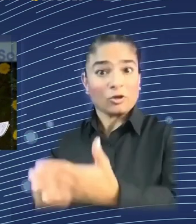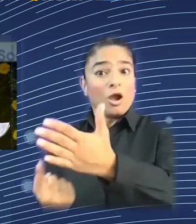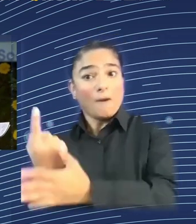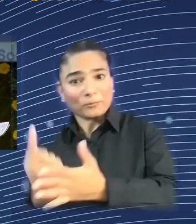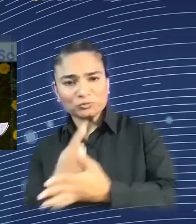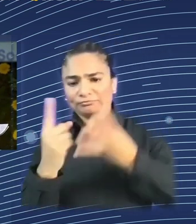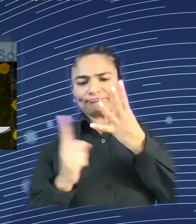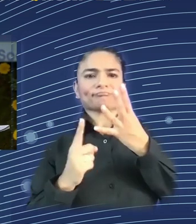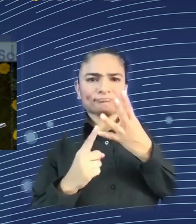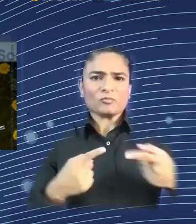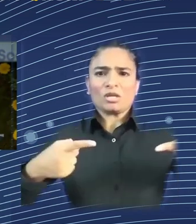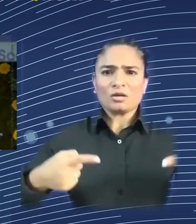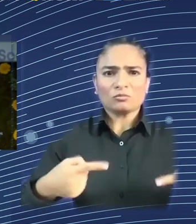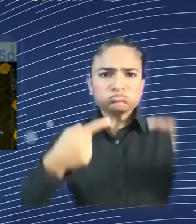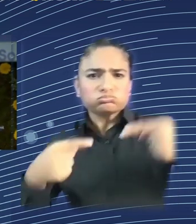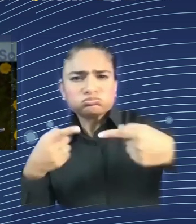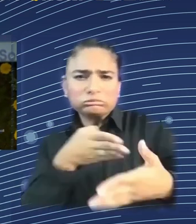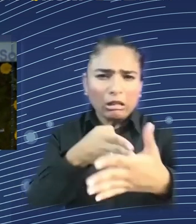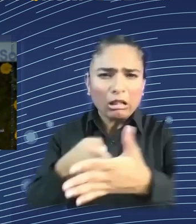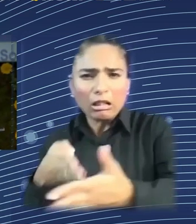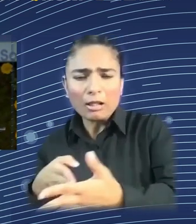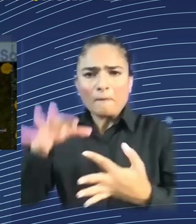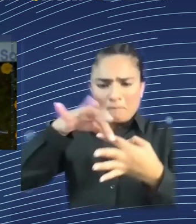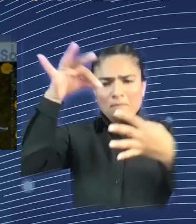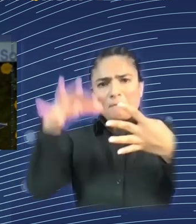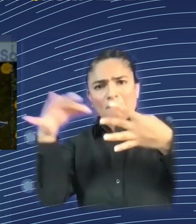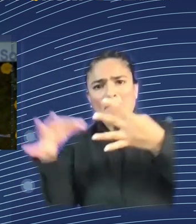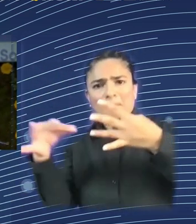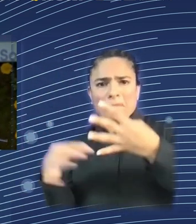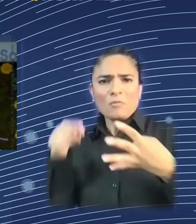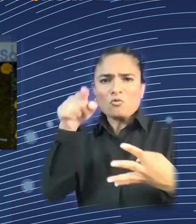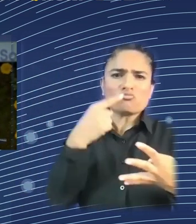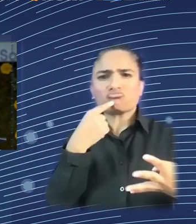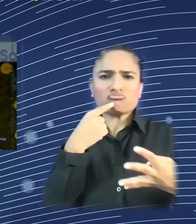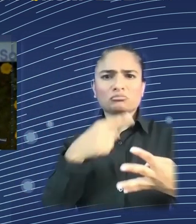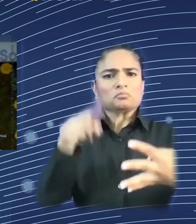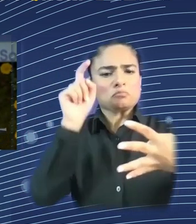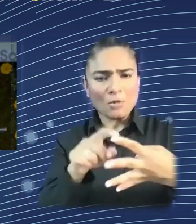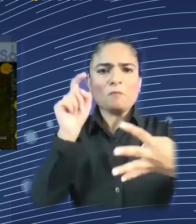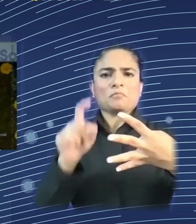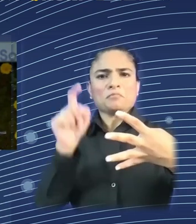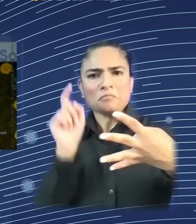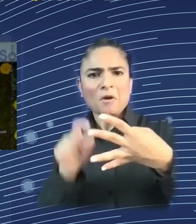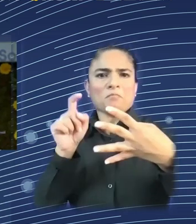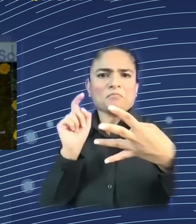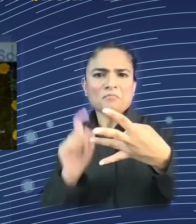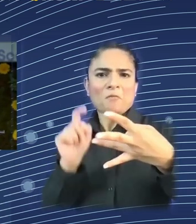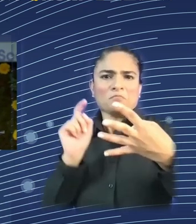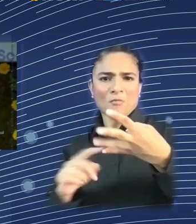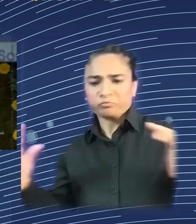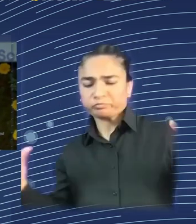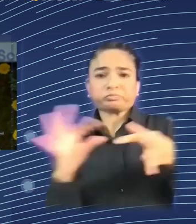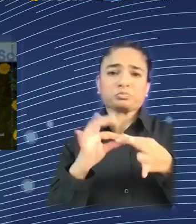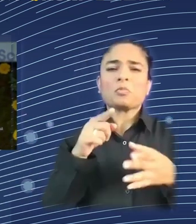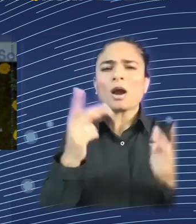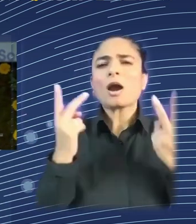connect with whatever device you're using. It is really important for us to get you guys on board and to get everybody to participate in the